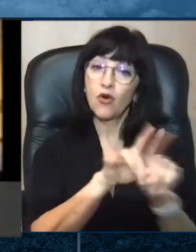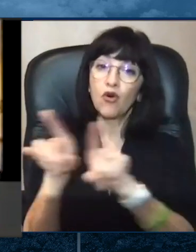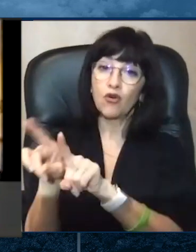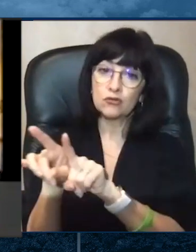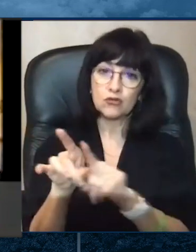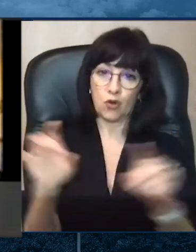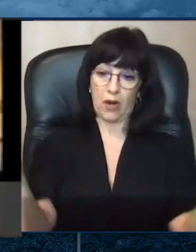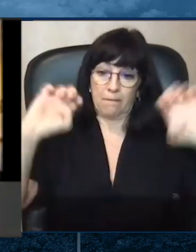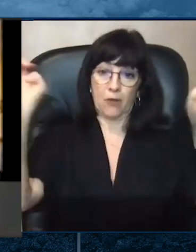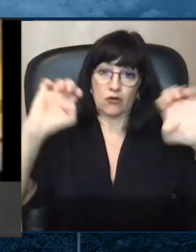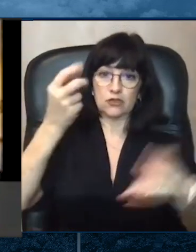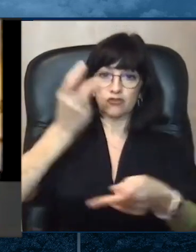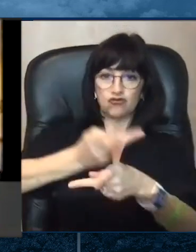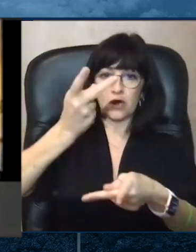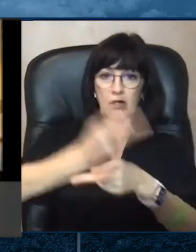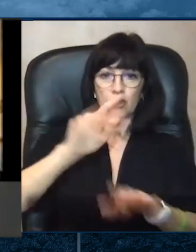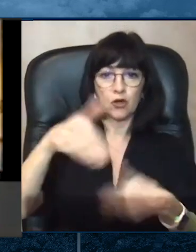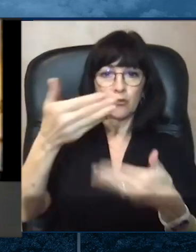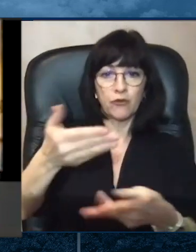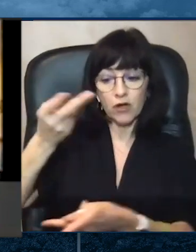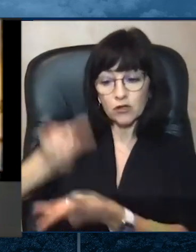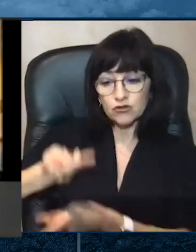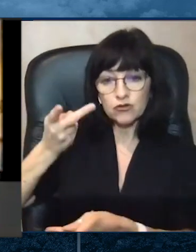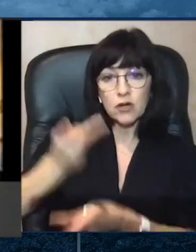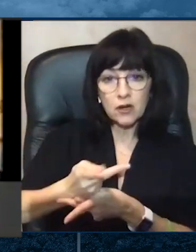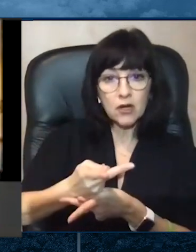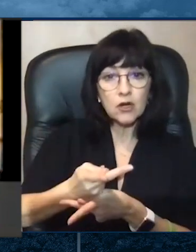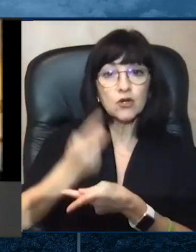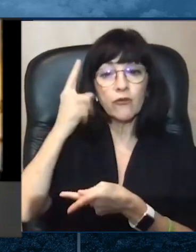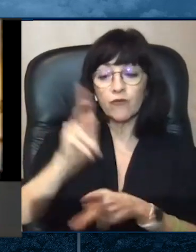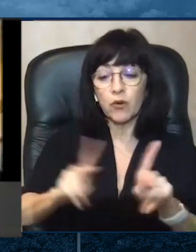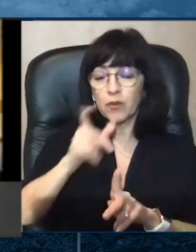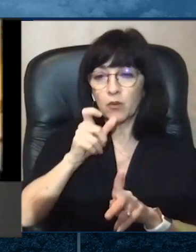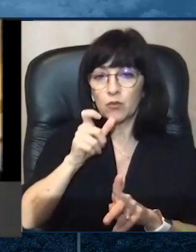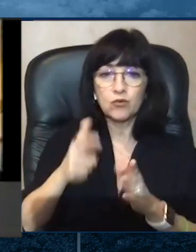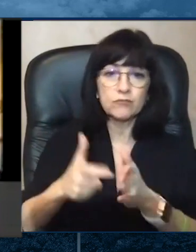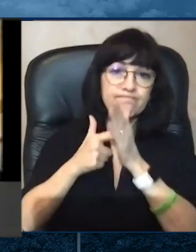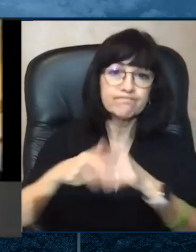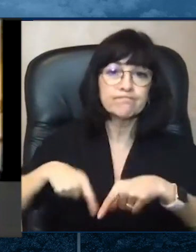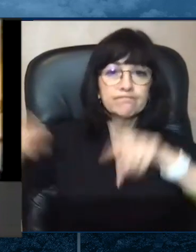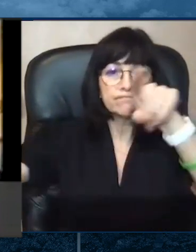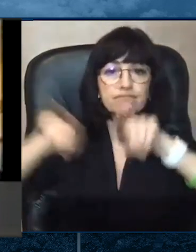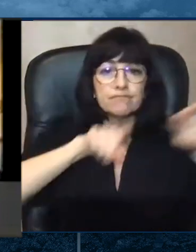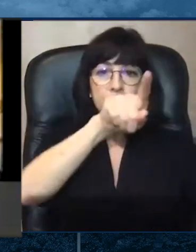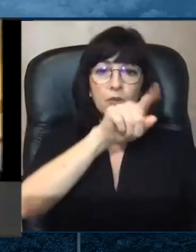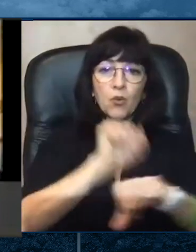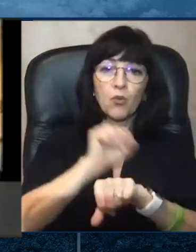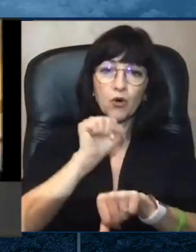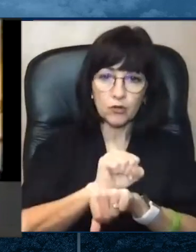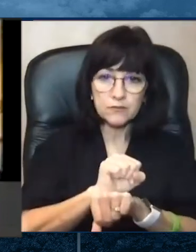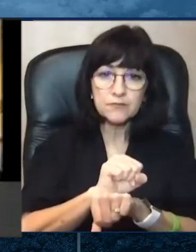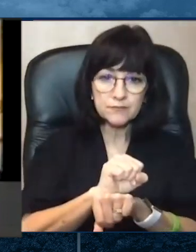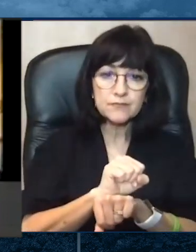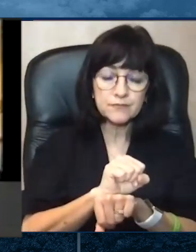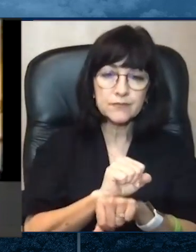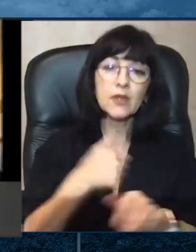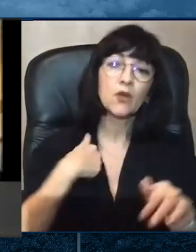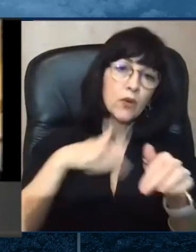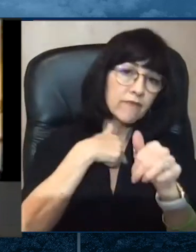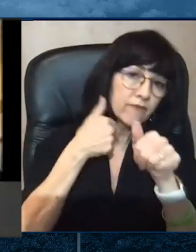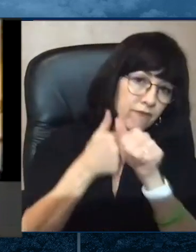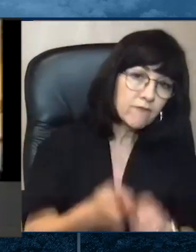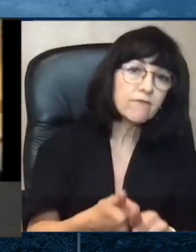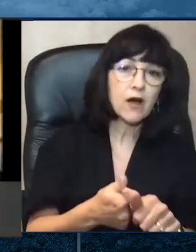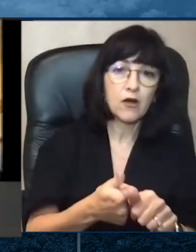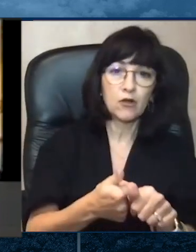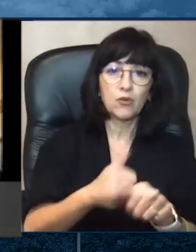provide care to children of essential workers. We are following all health and safety precautions sent